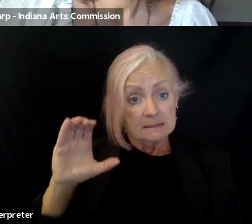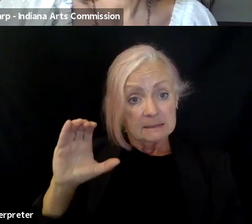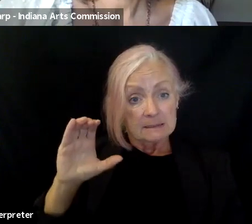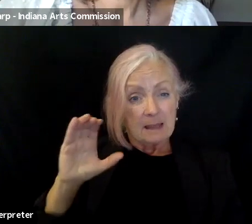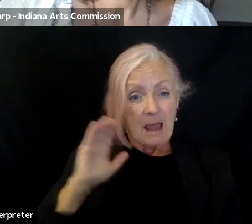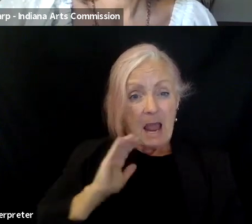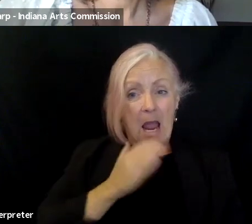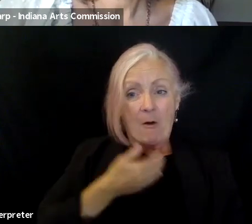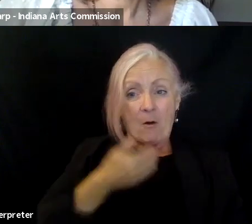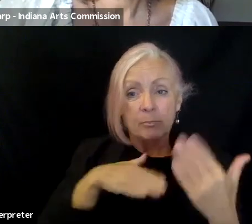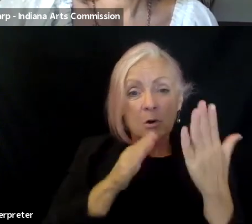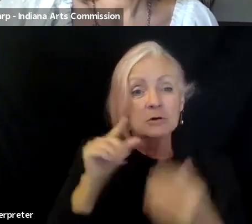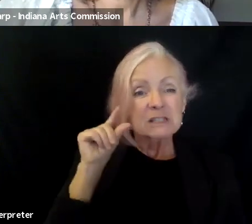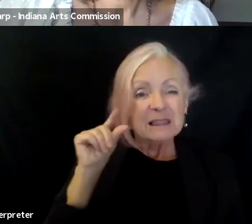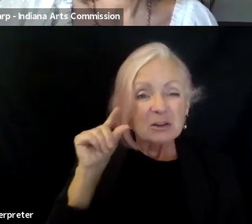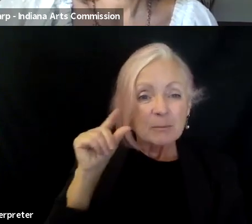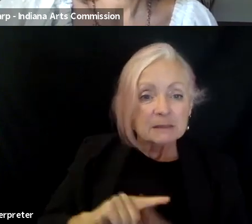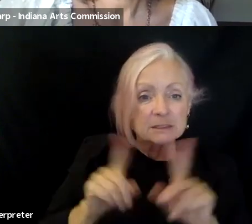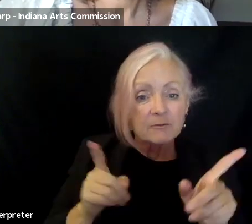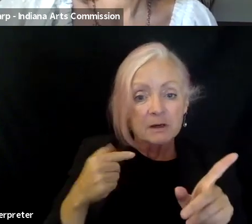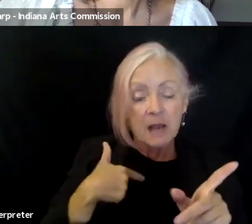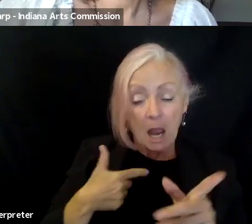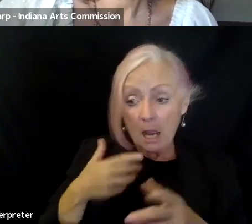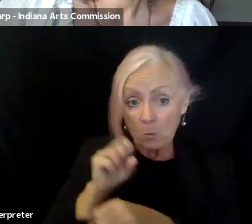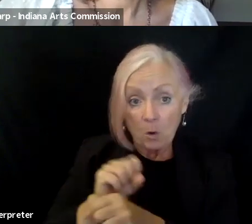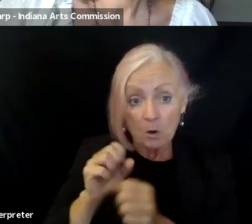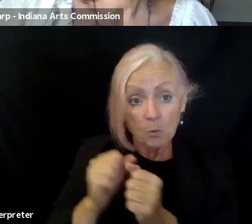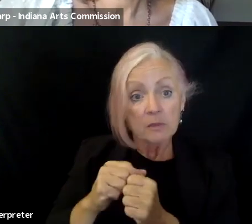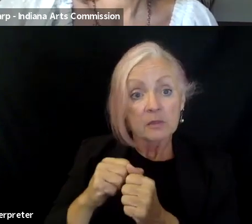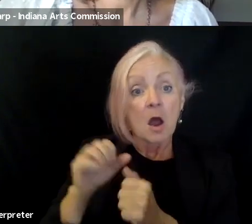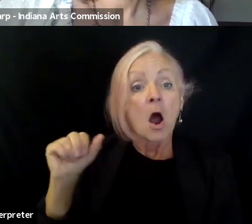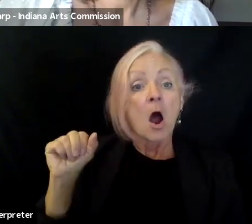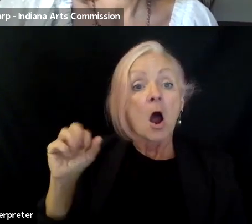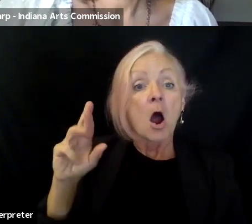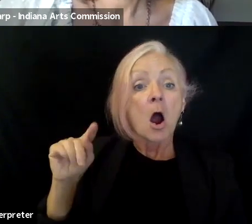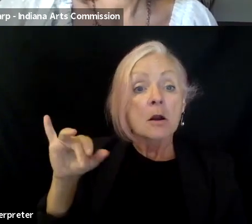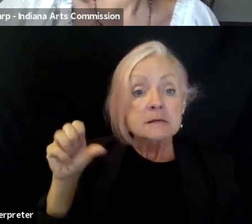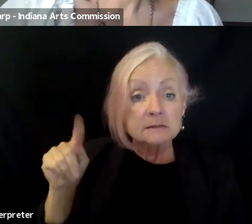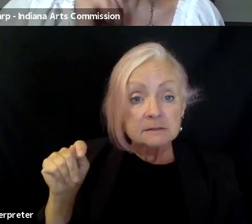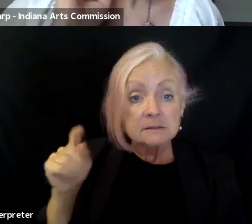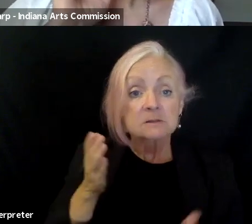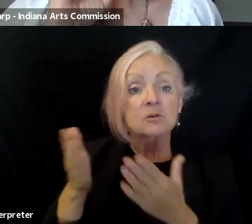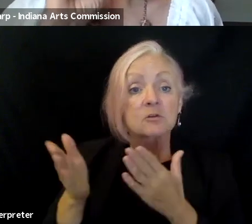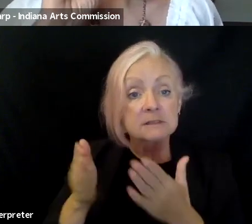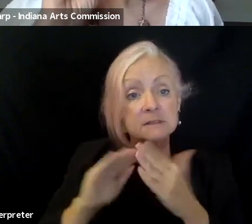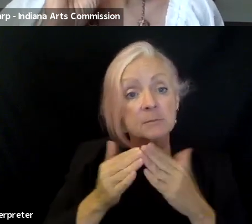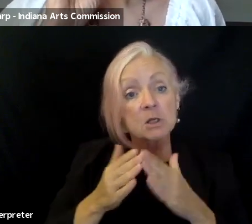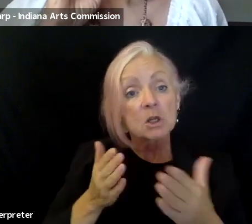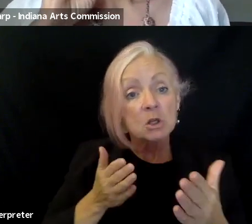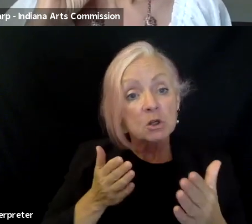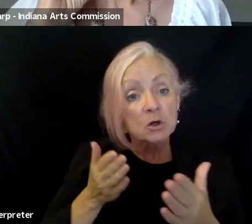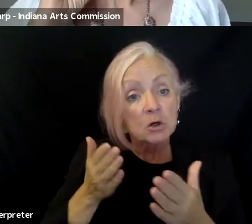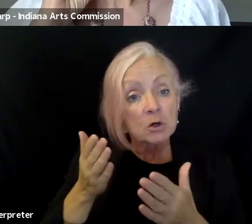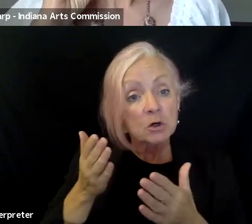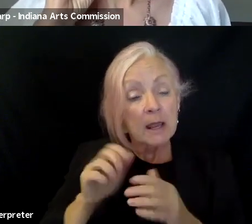I work with artist services and community services at IAC, but we also serve arts organizations and non-arts